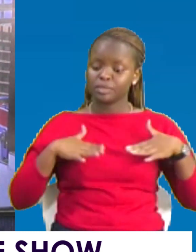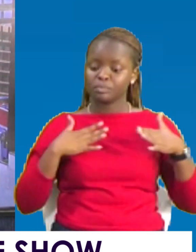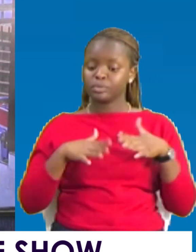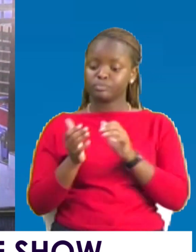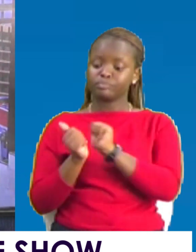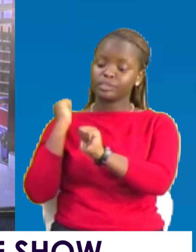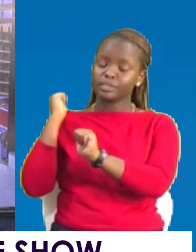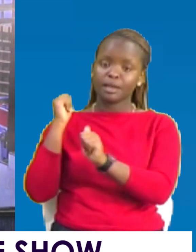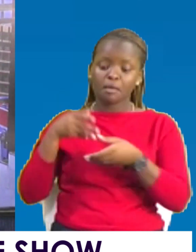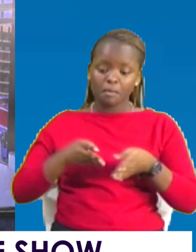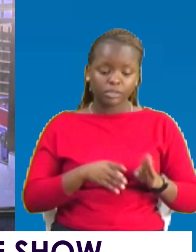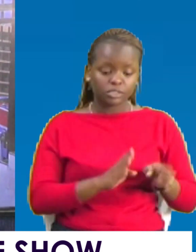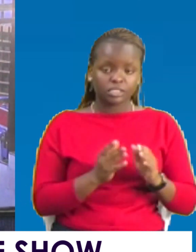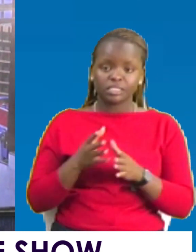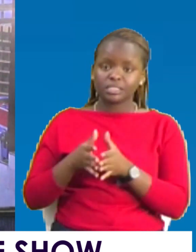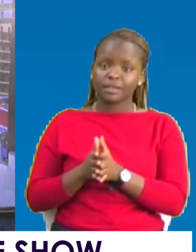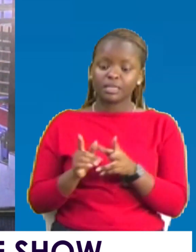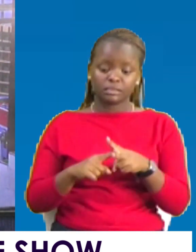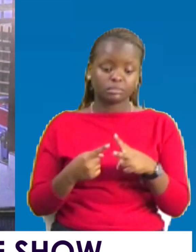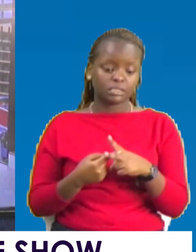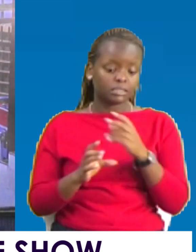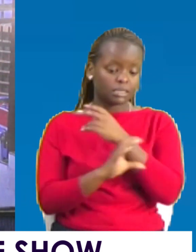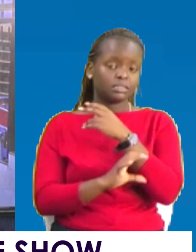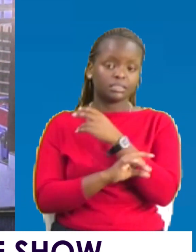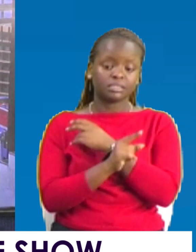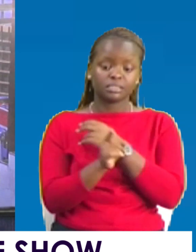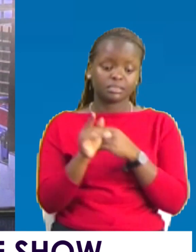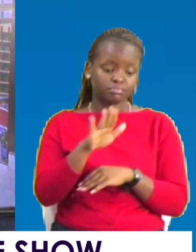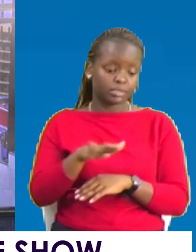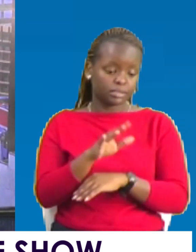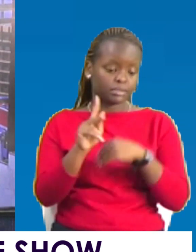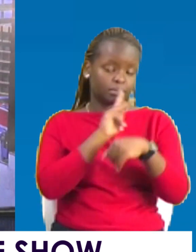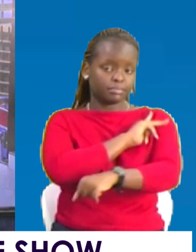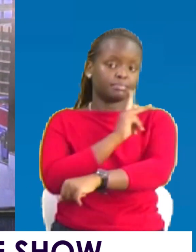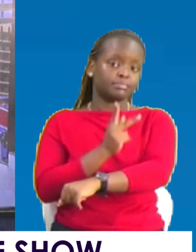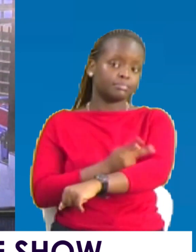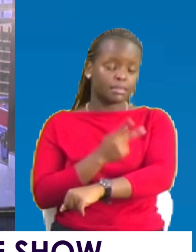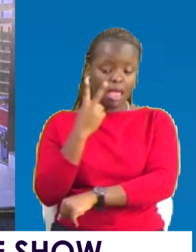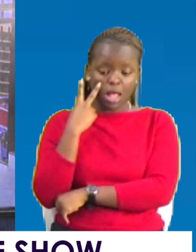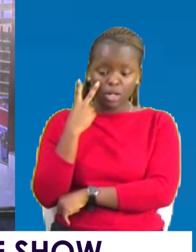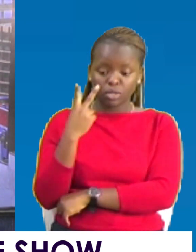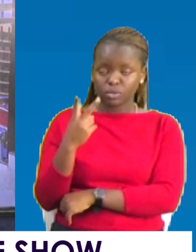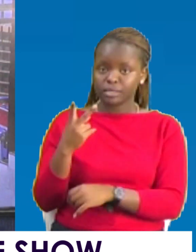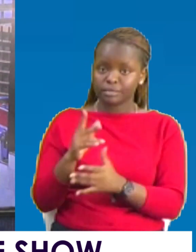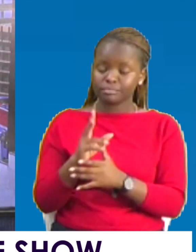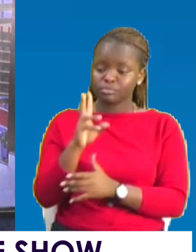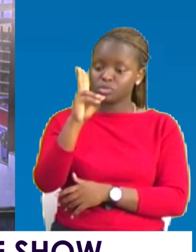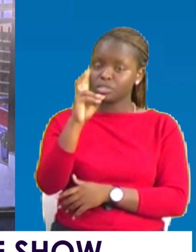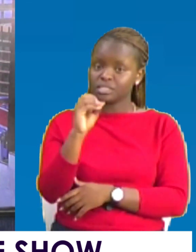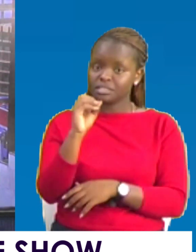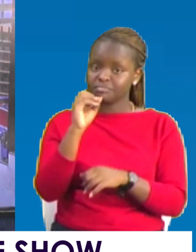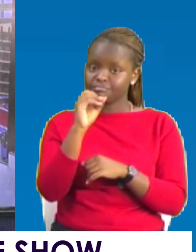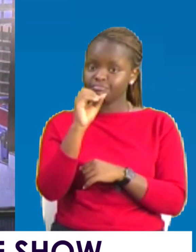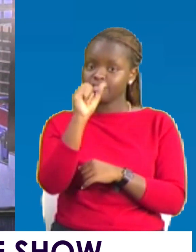to burn this country into a place of power. I am looking at our 2050. As I am talking